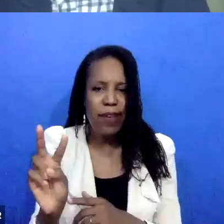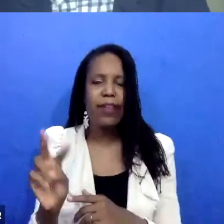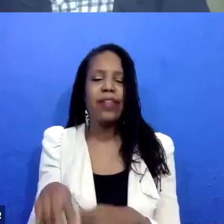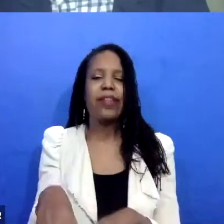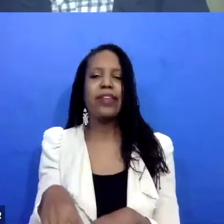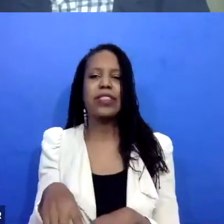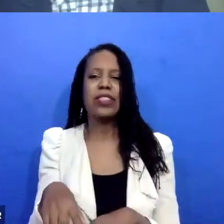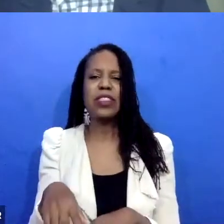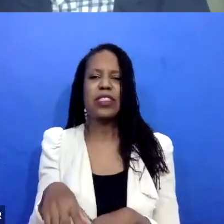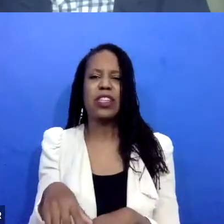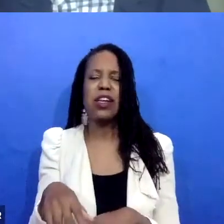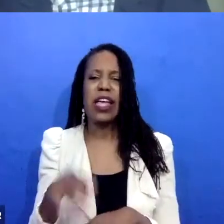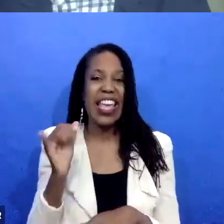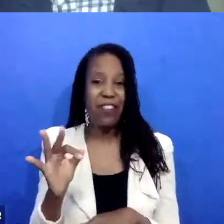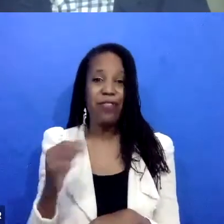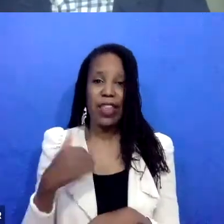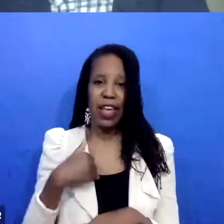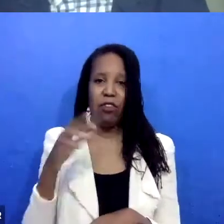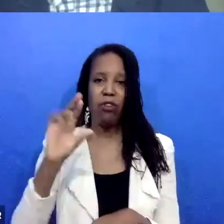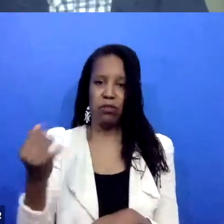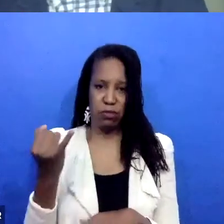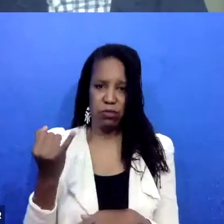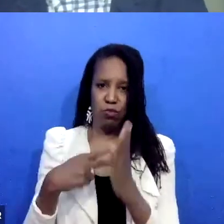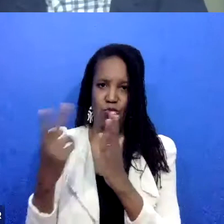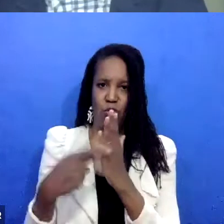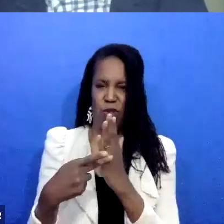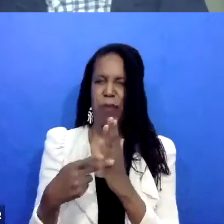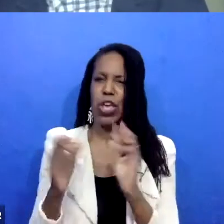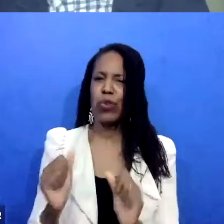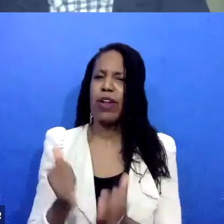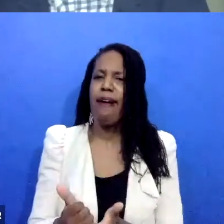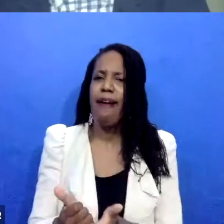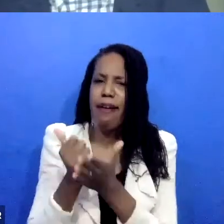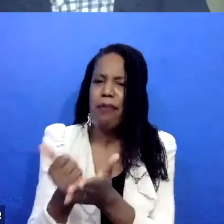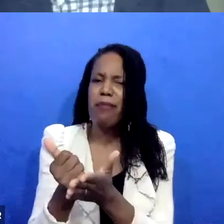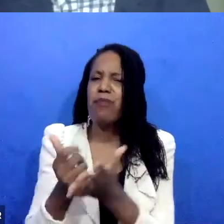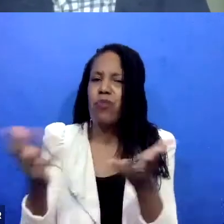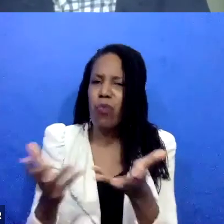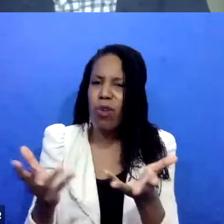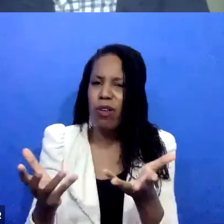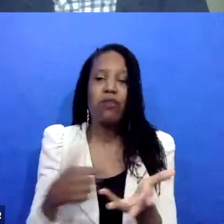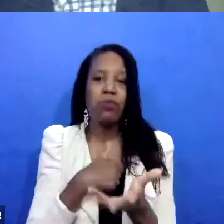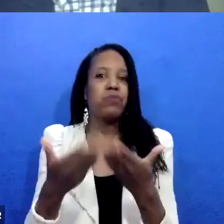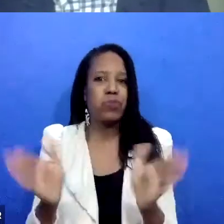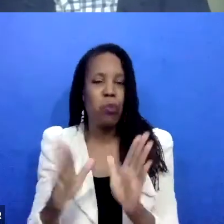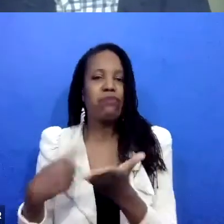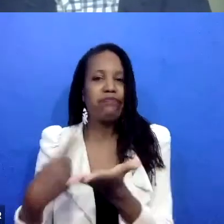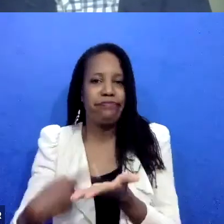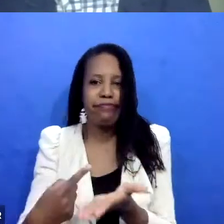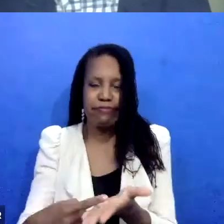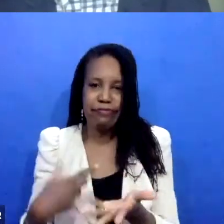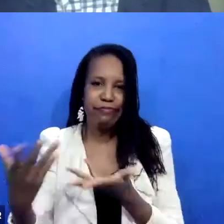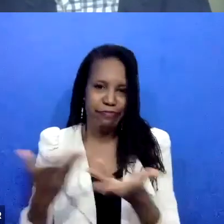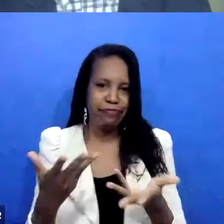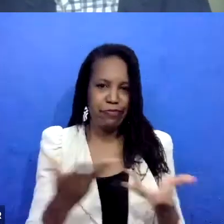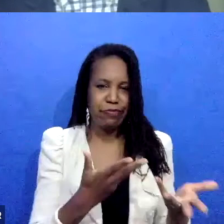could we do this in a good way. And so the work is really been incredibly blessed by the